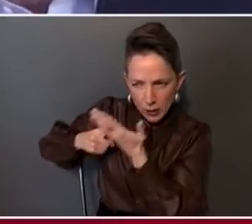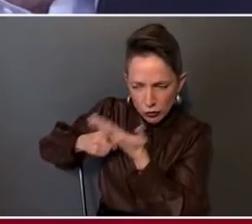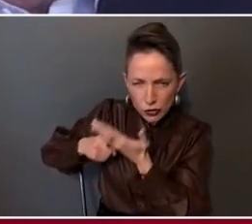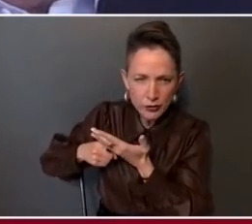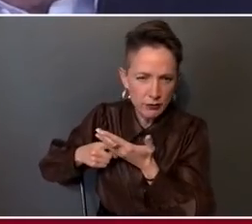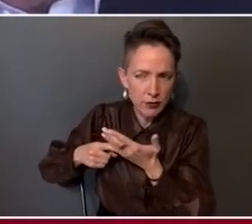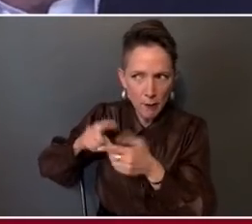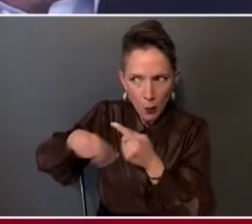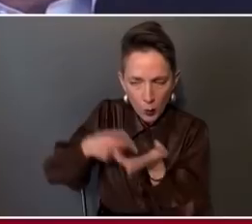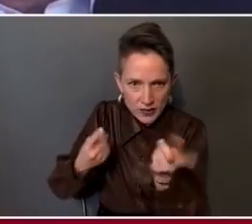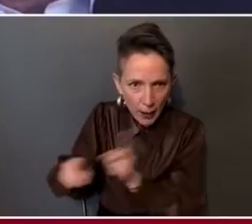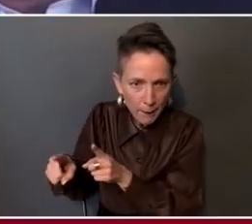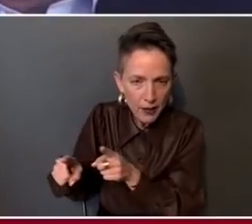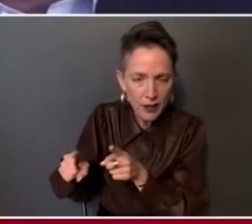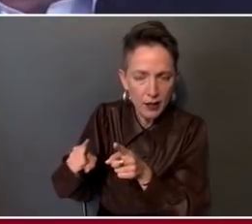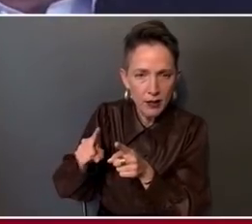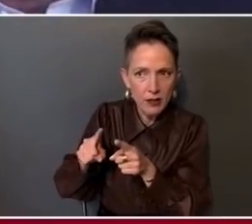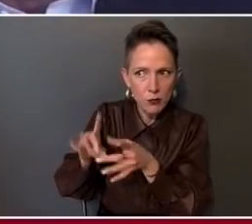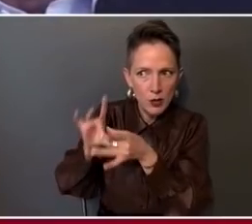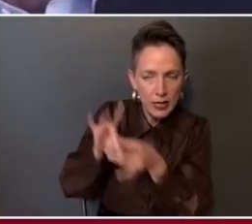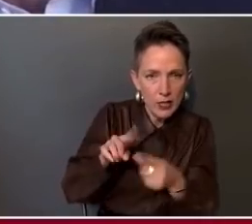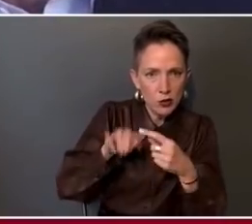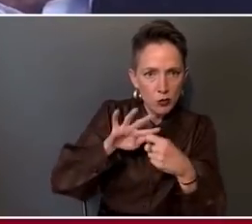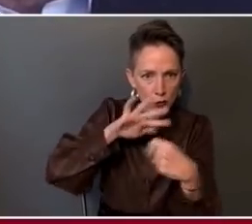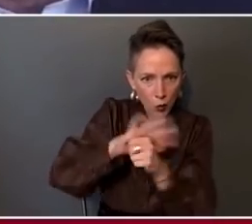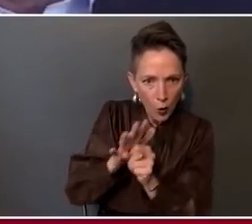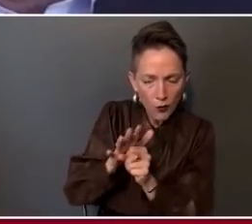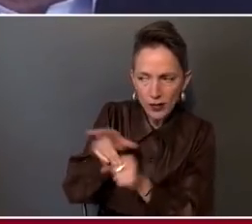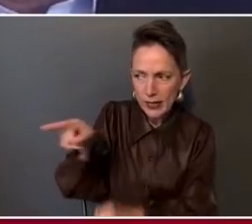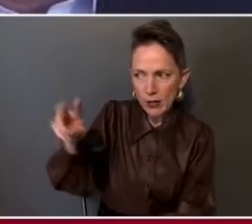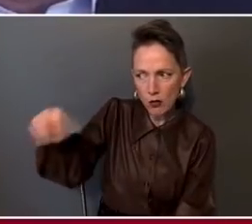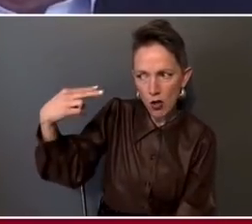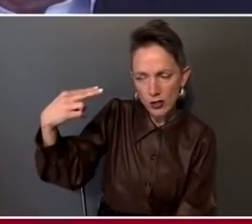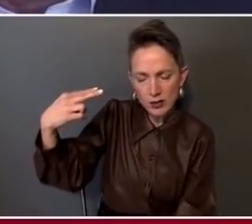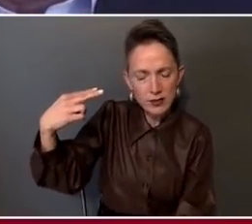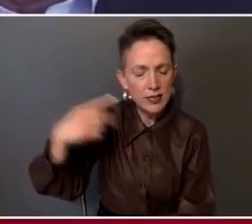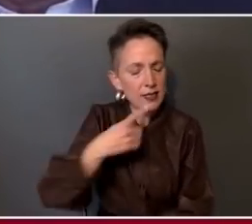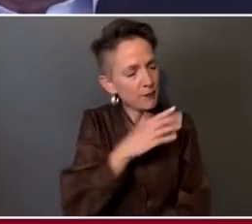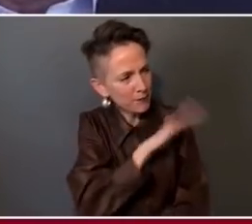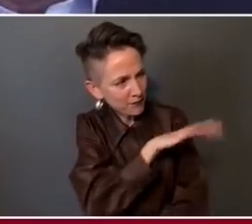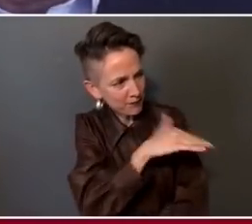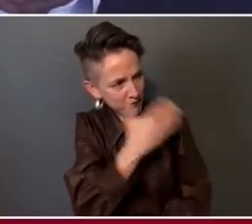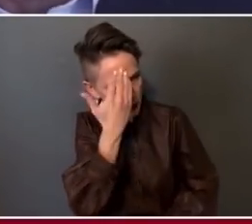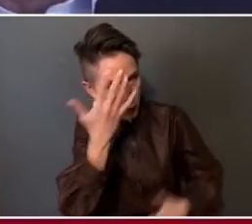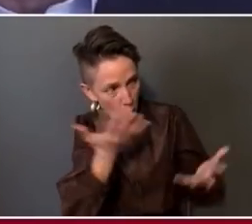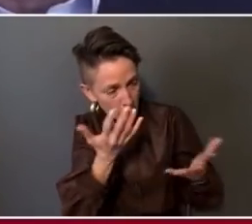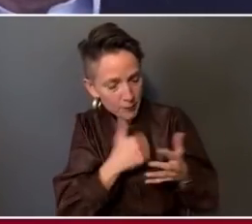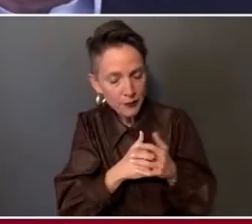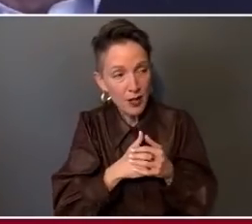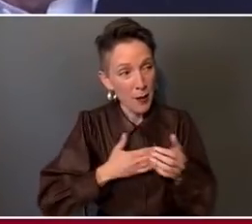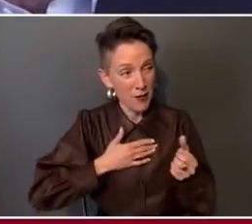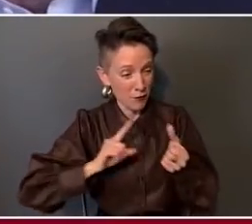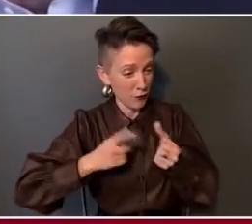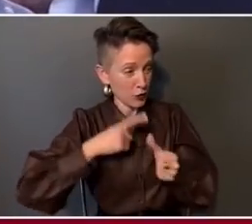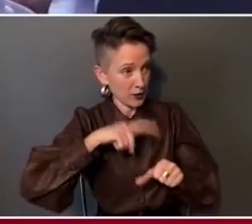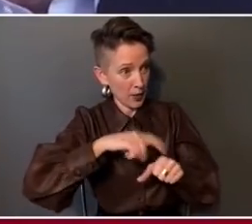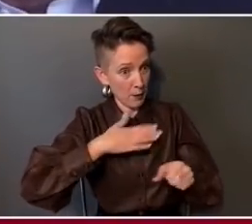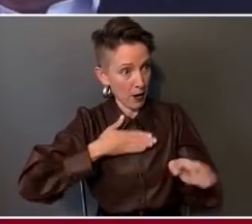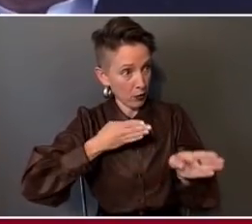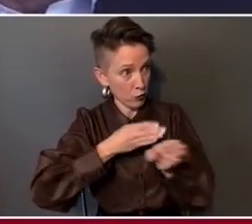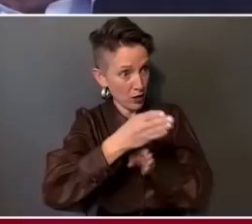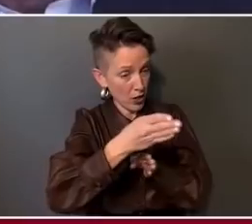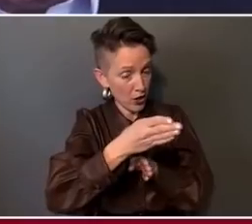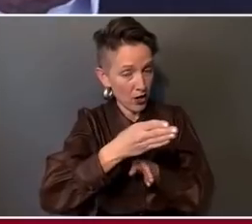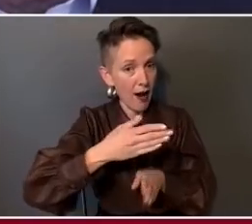to our country around COVID, he looked at me and he said, you know, Mike, for the first time in my career, I